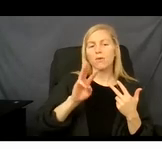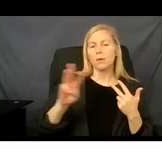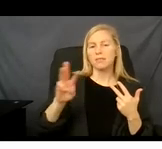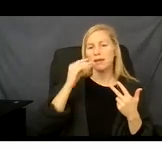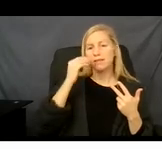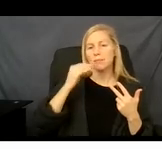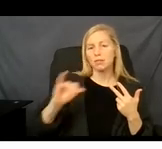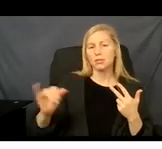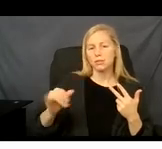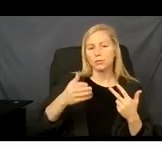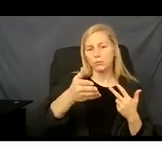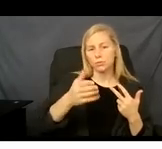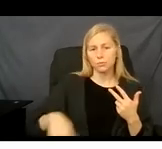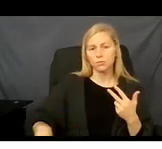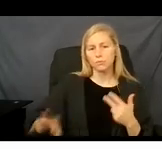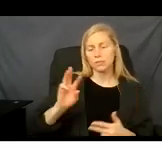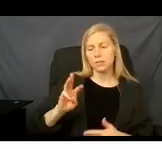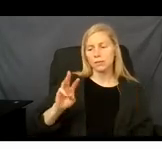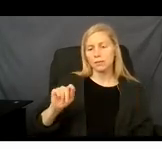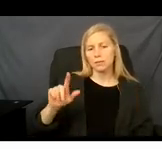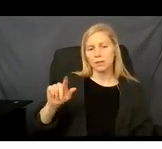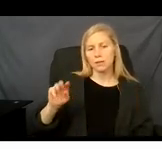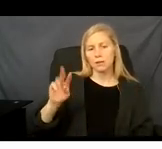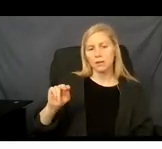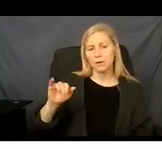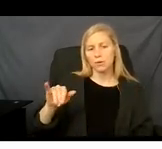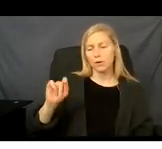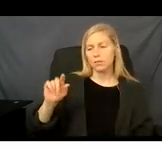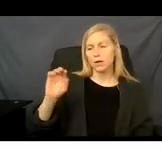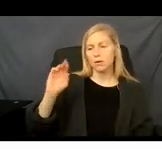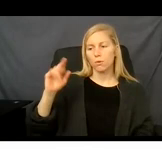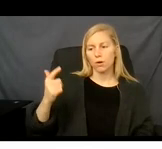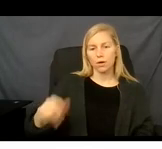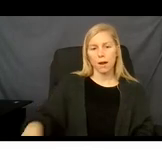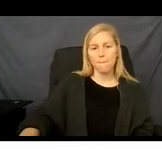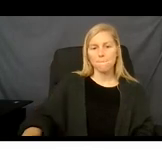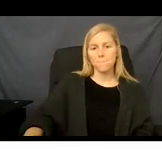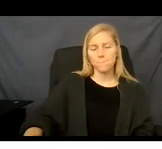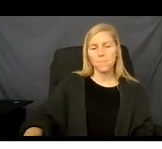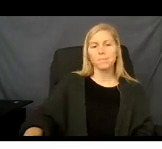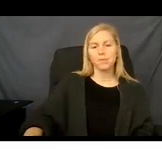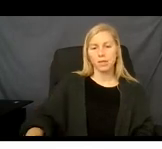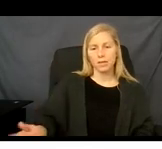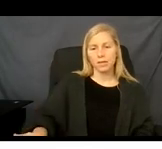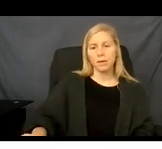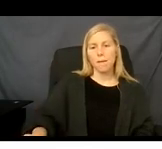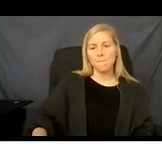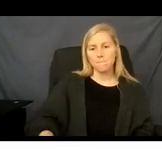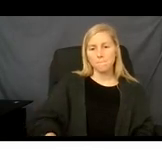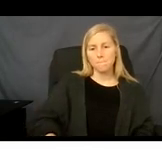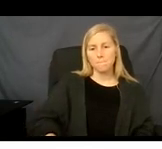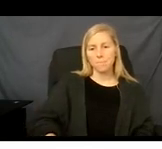website is www.lawny.org.